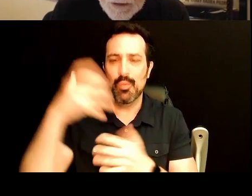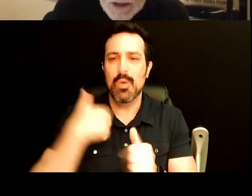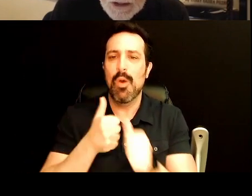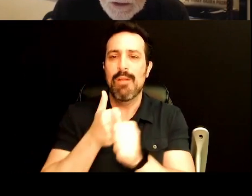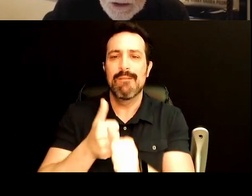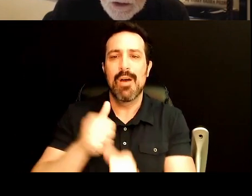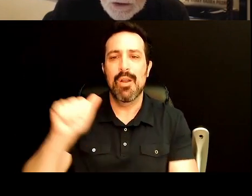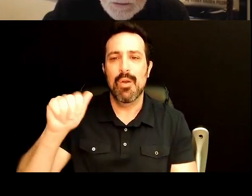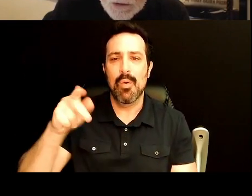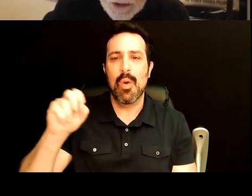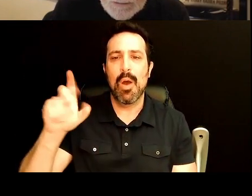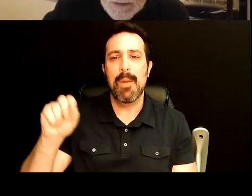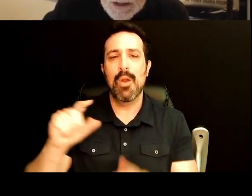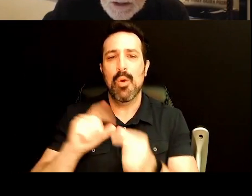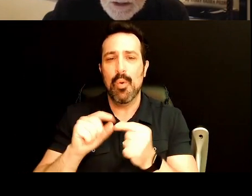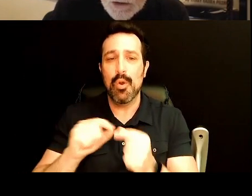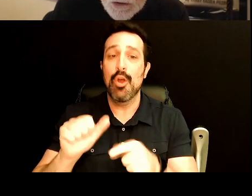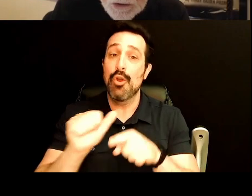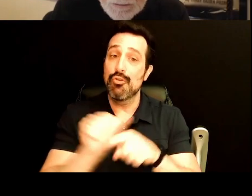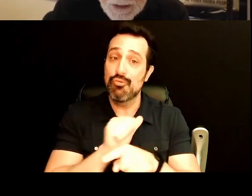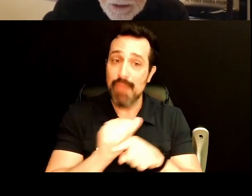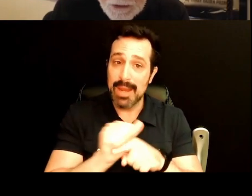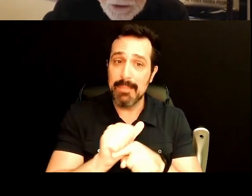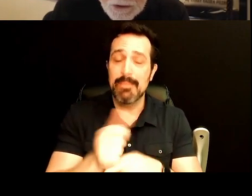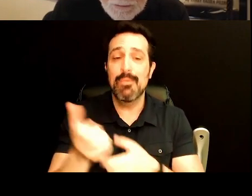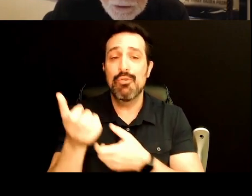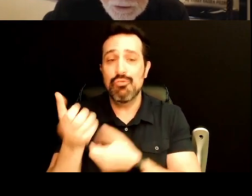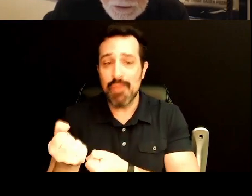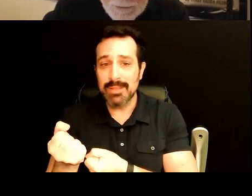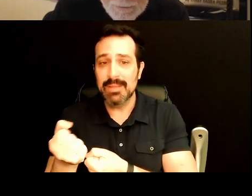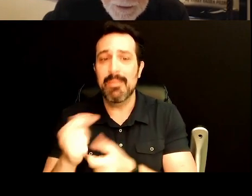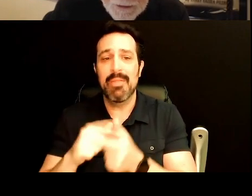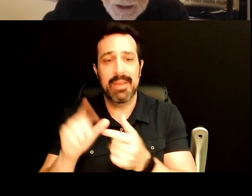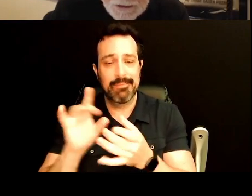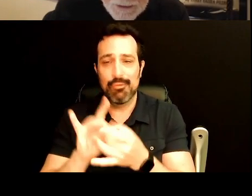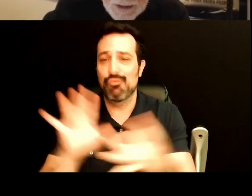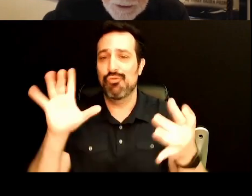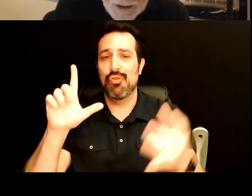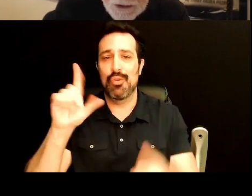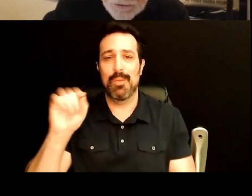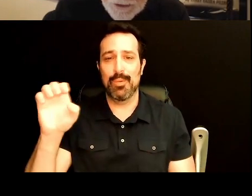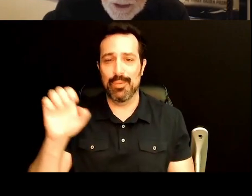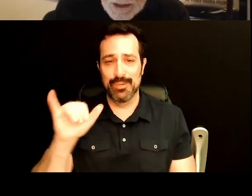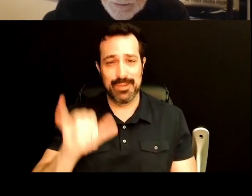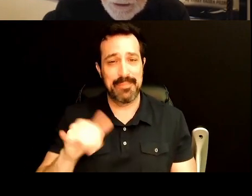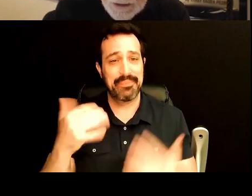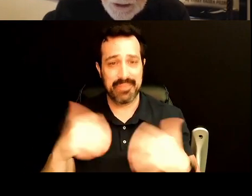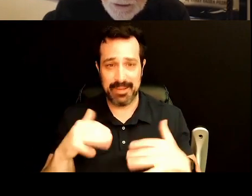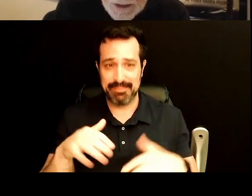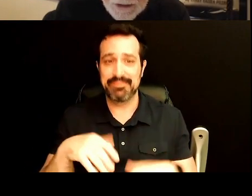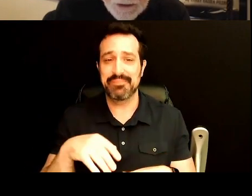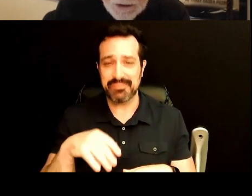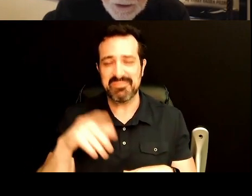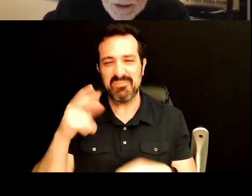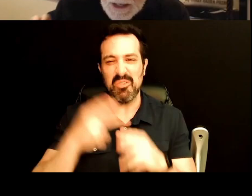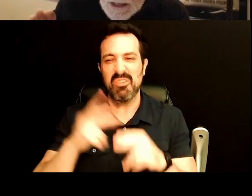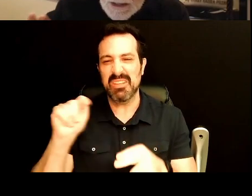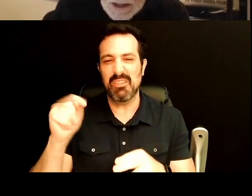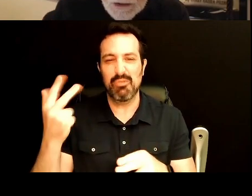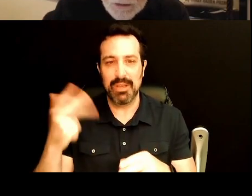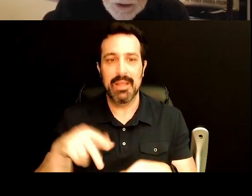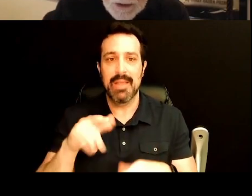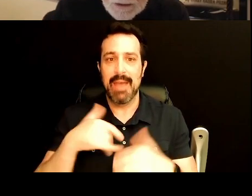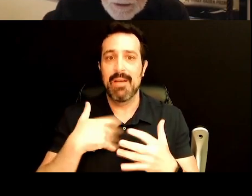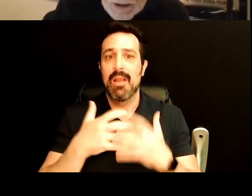credo T cube, train them, trust them, and then turn them loose. This has big implications for con ops, etc. and astronaut training.